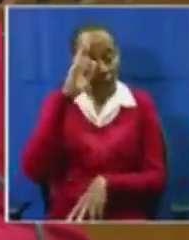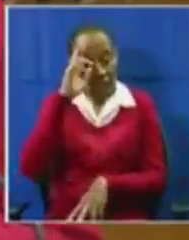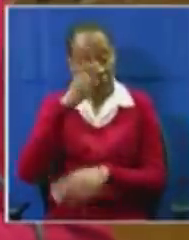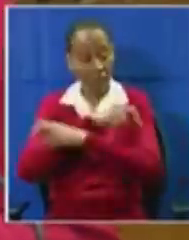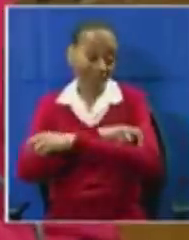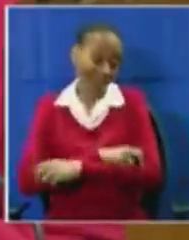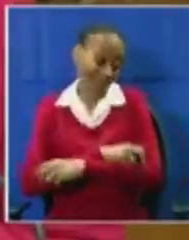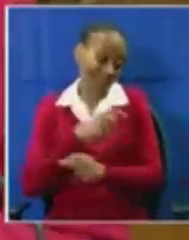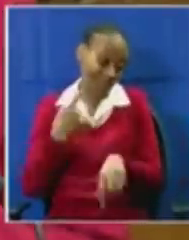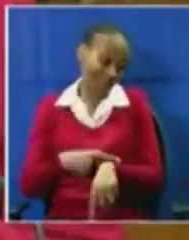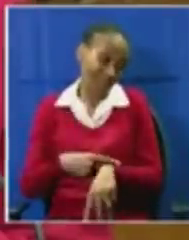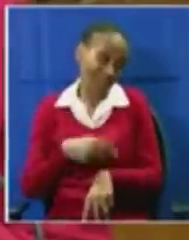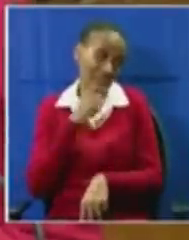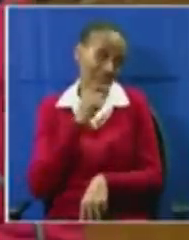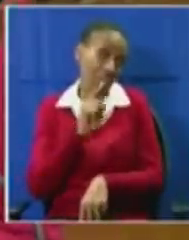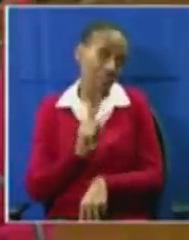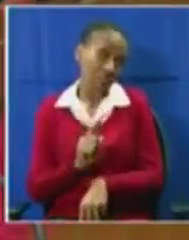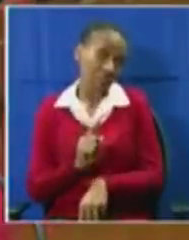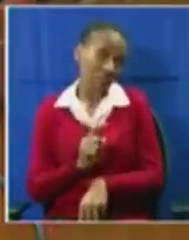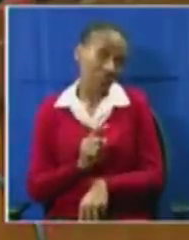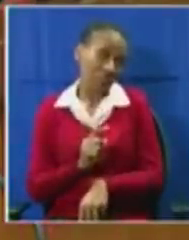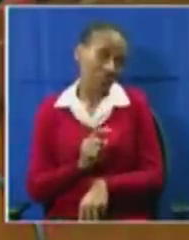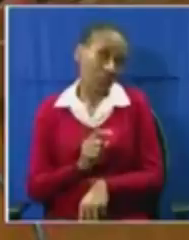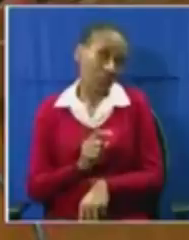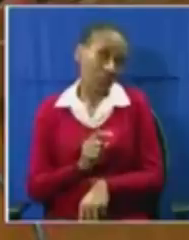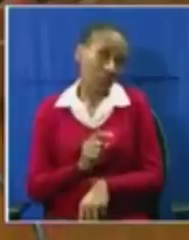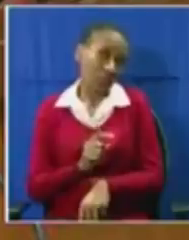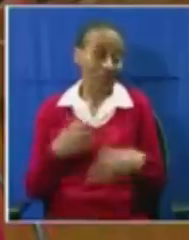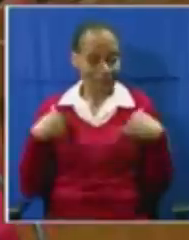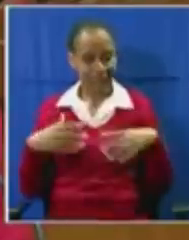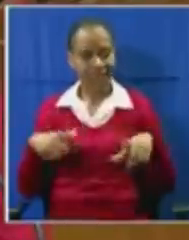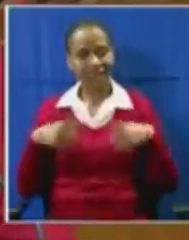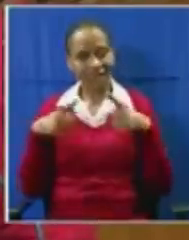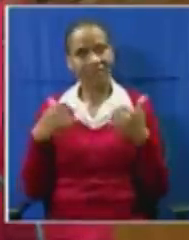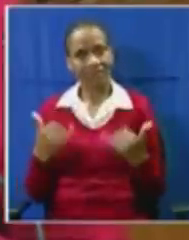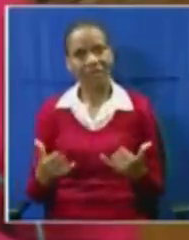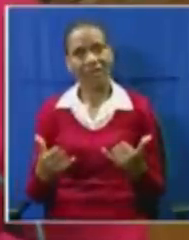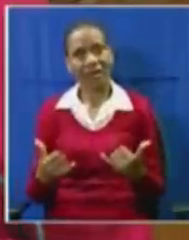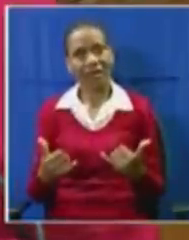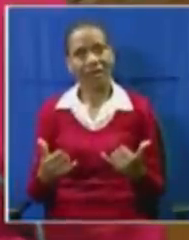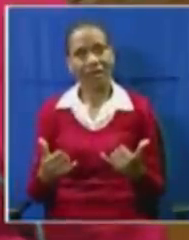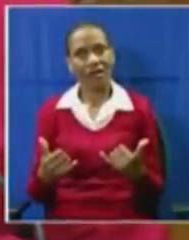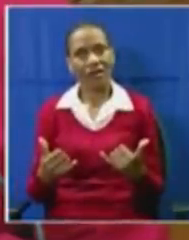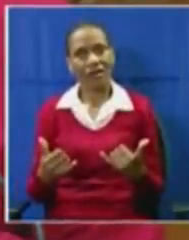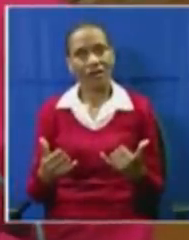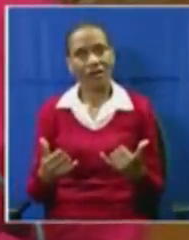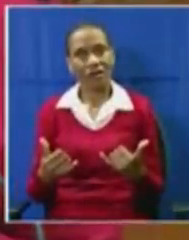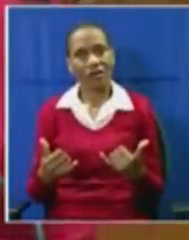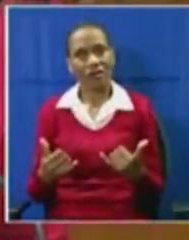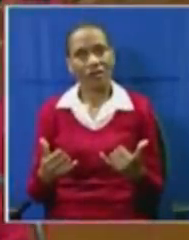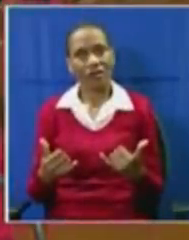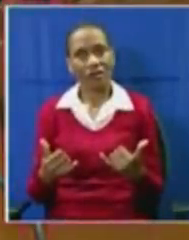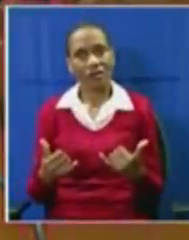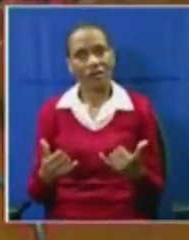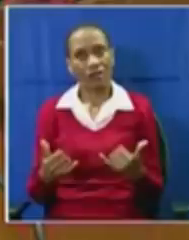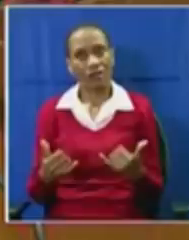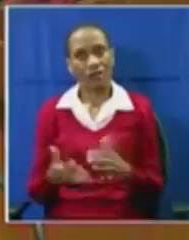you know, where you go to die. Retirement is where you now have a real life. You don't have to deal with people that are unpleasant. You determine who you want to